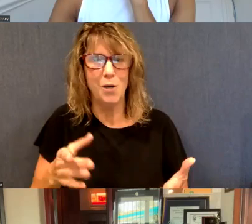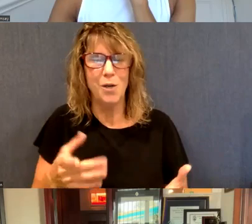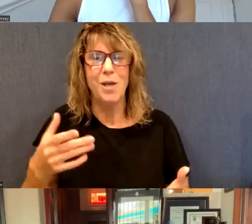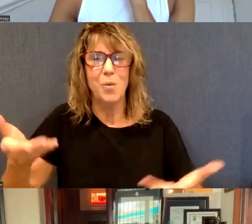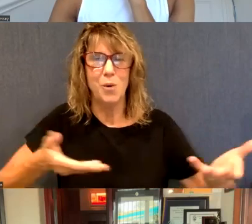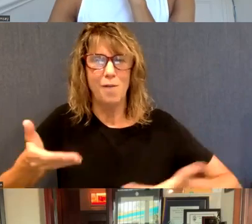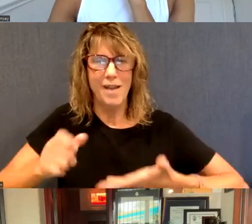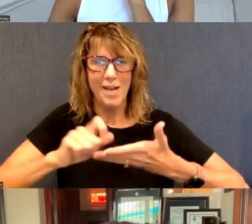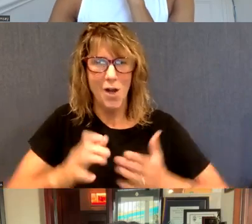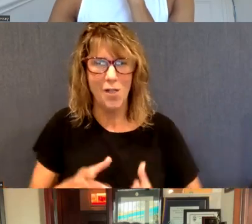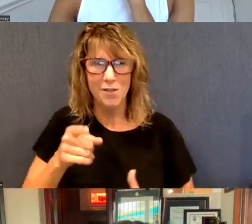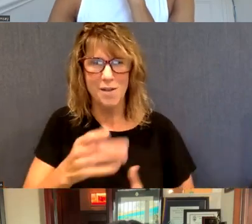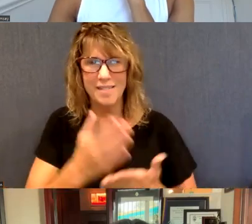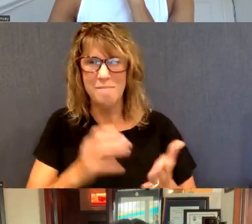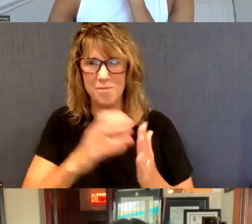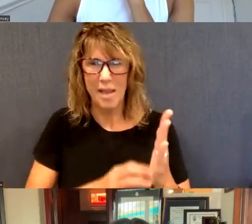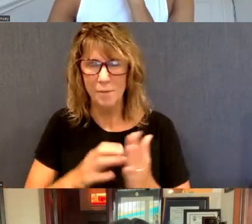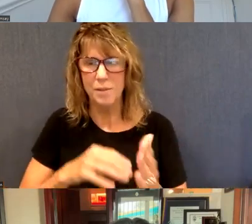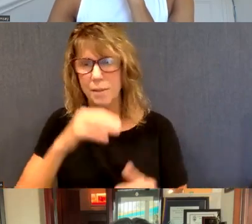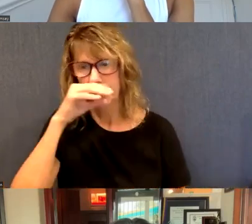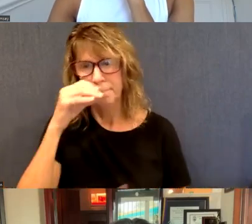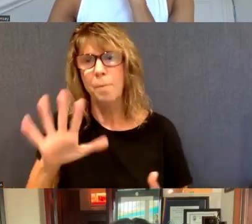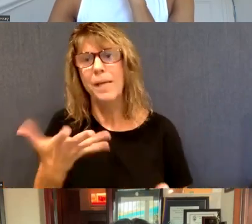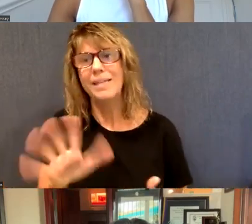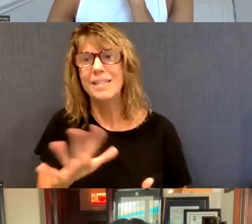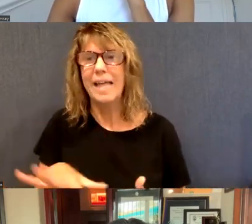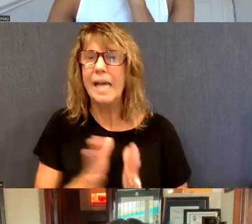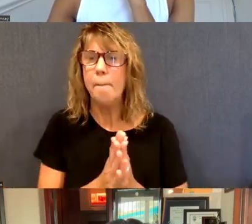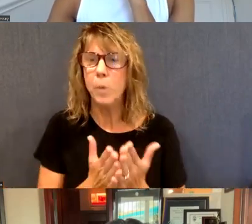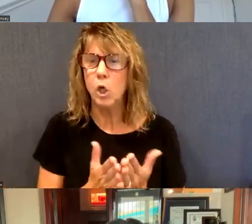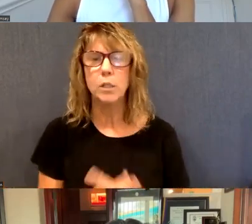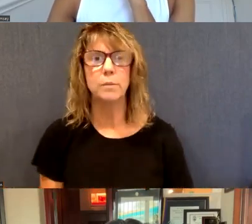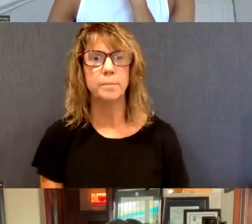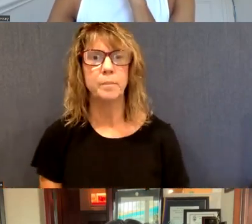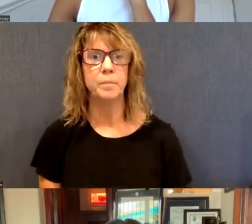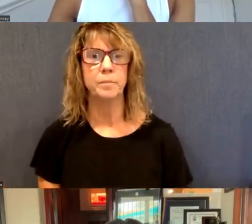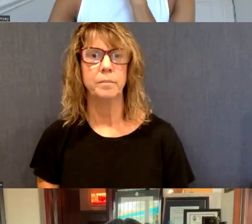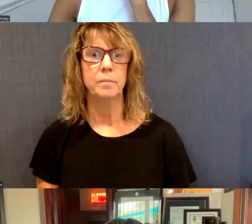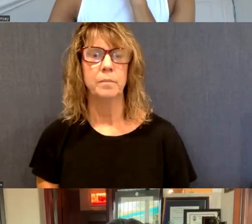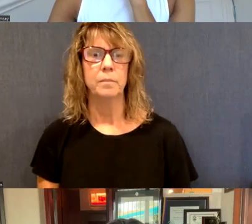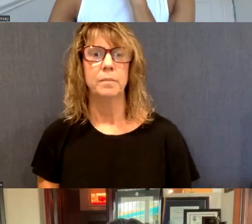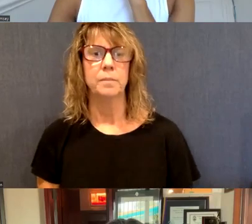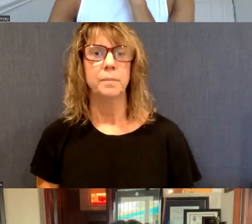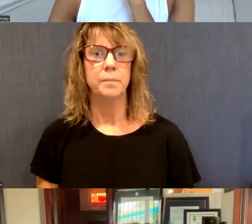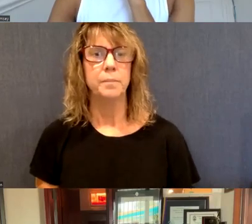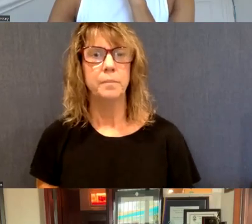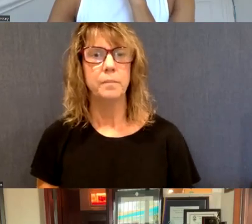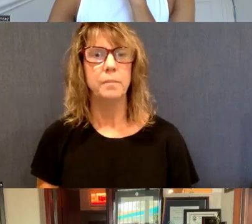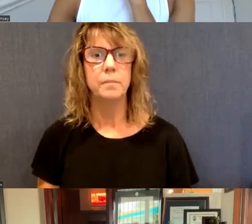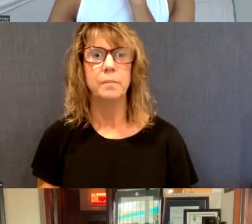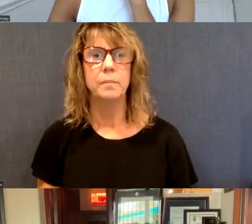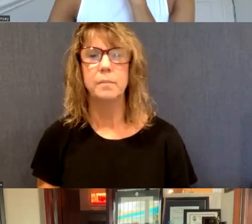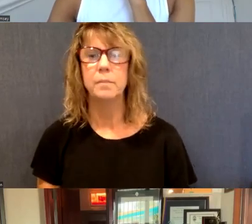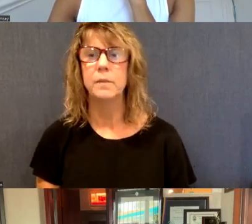were invited authors on some of these chapters, but it's basically ends up being like a book. Um, and it, um, has the